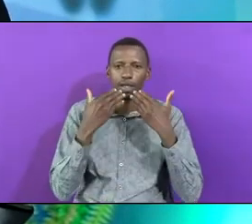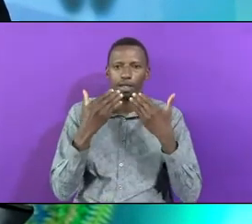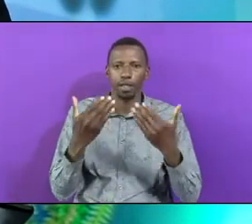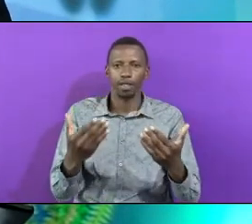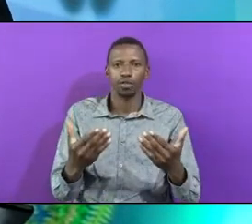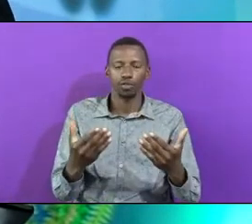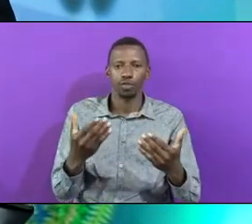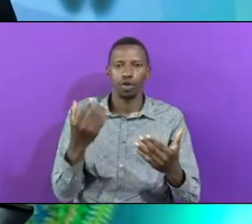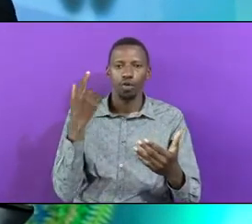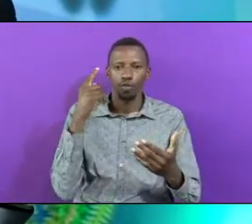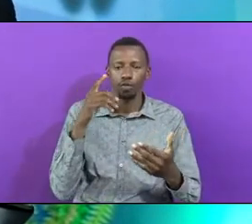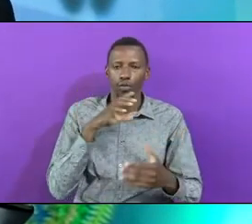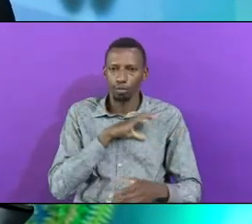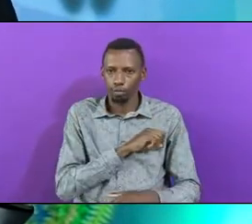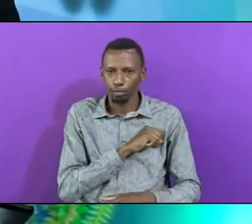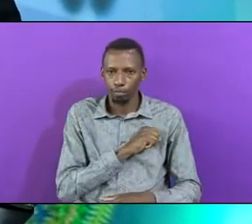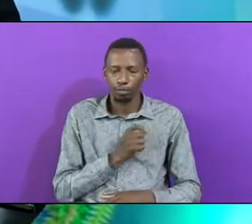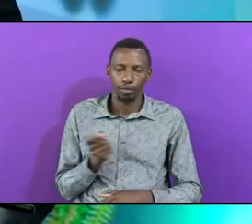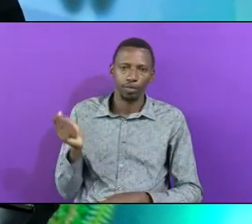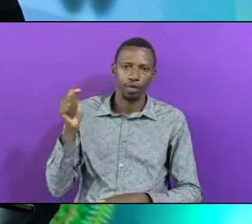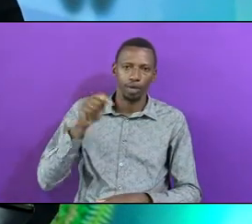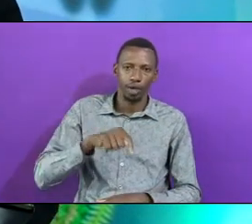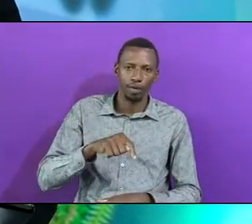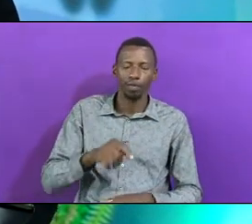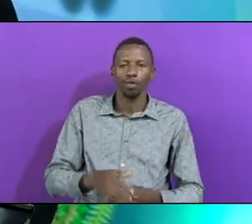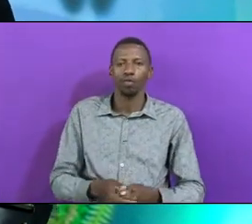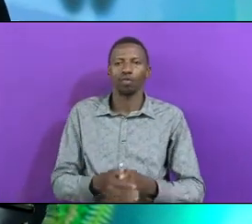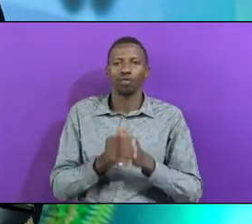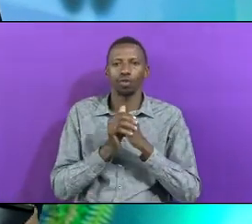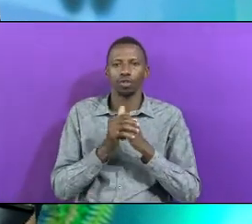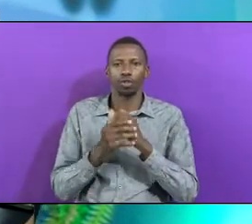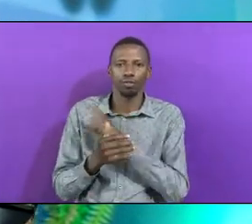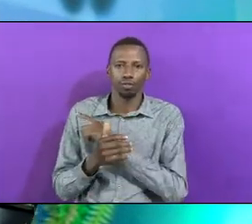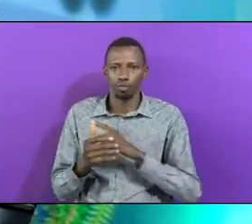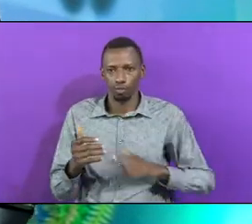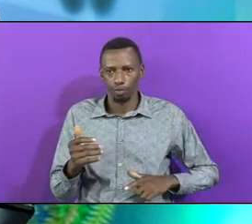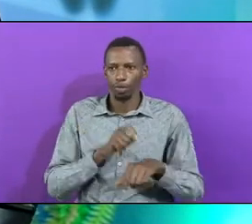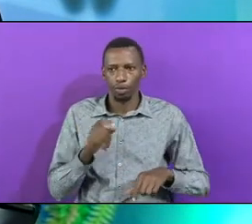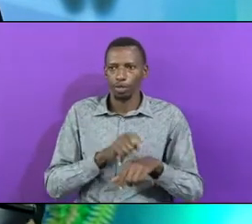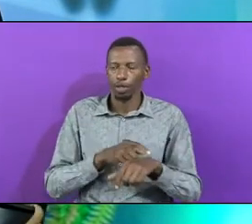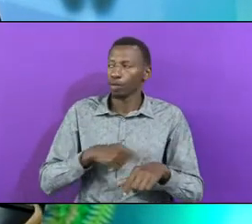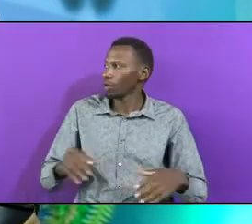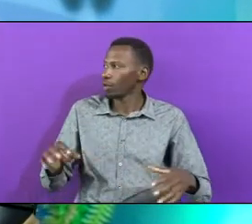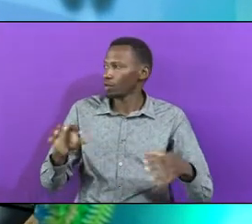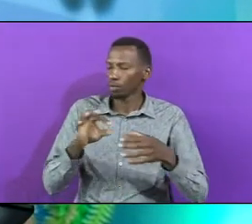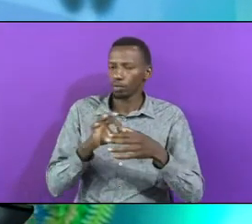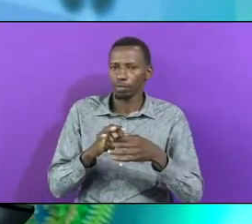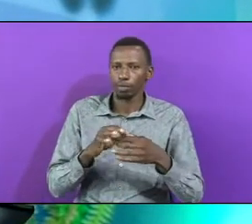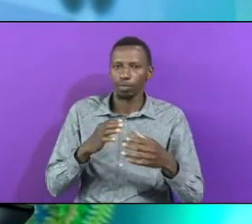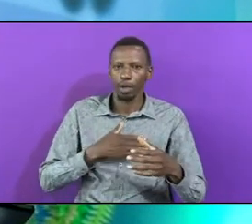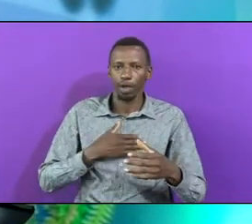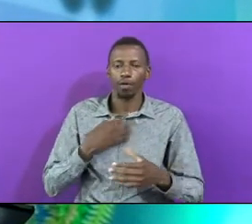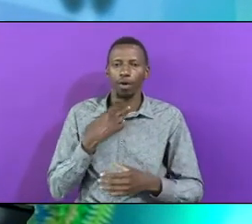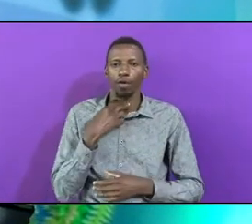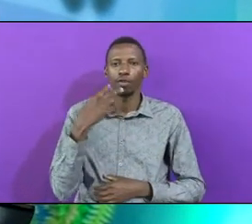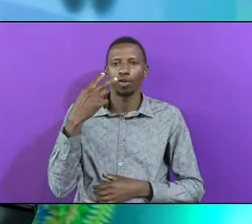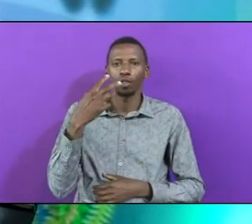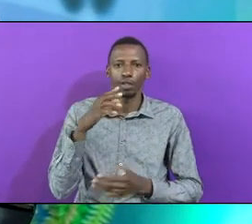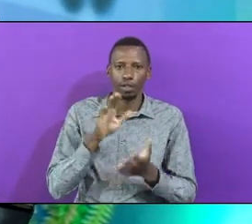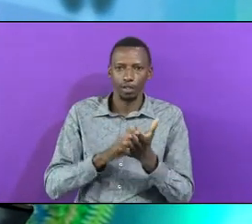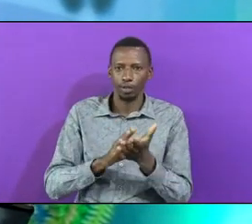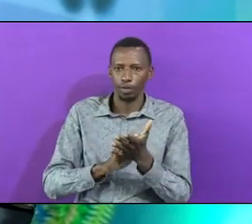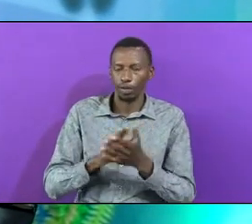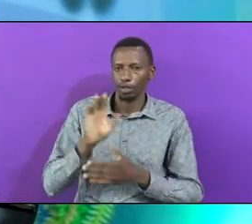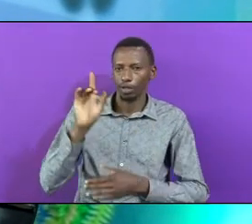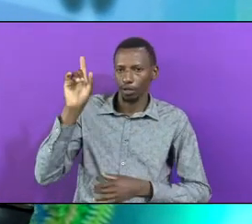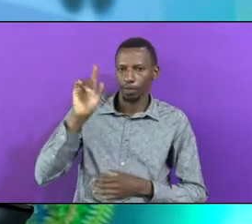braving it to come and worship the Lord as we unite our voices in praise of him.